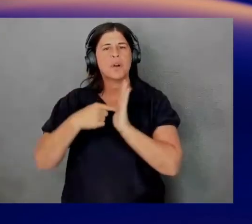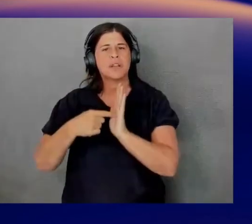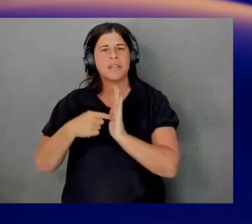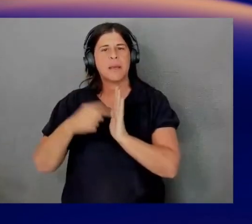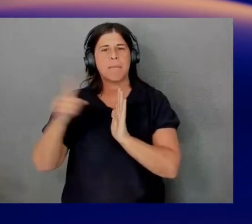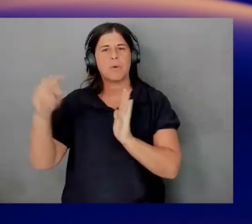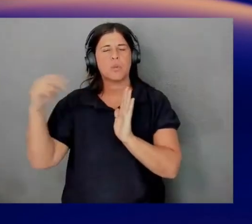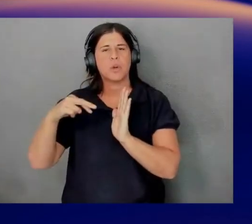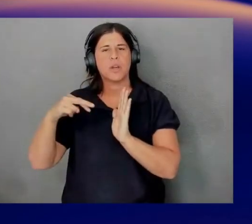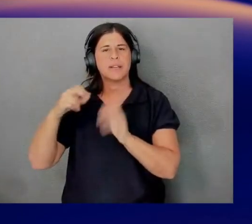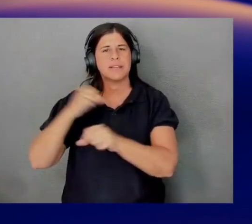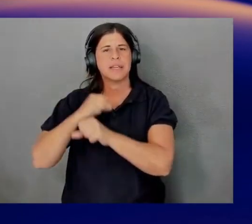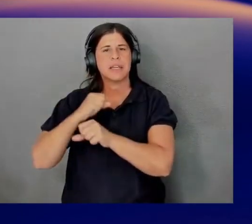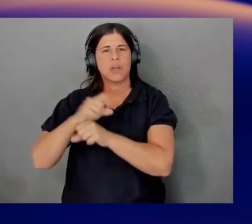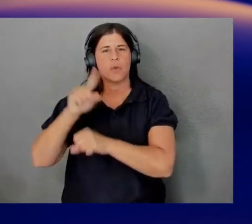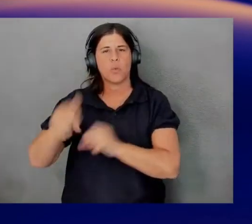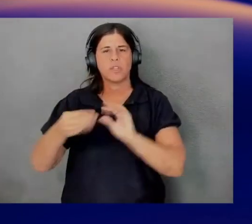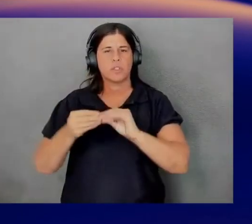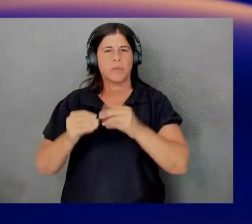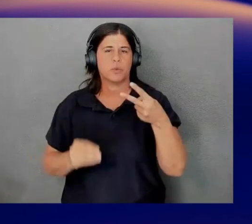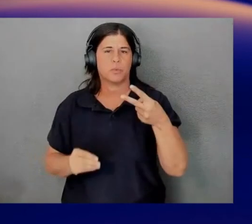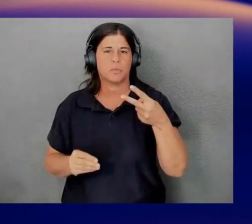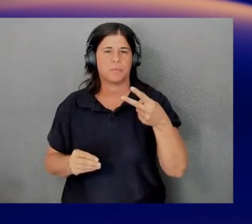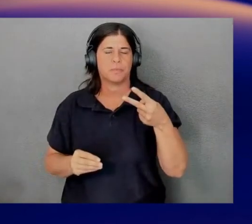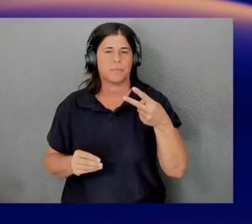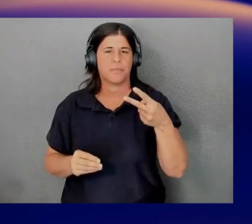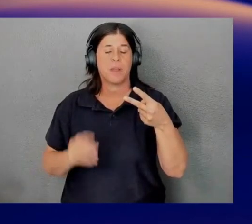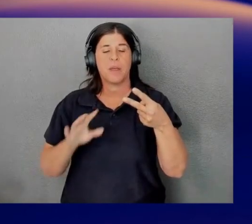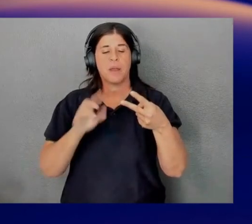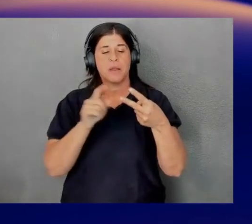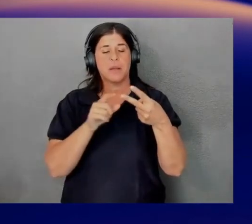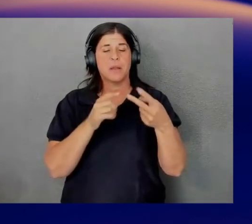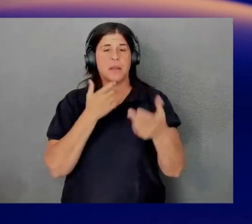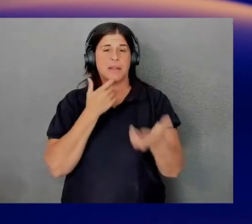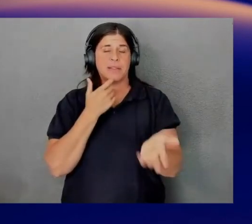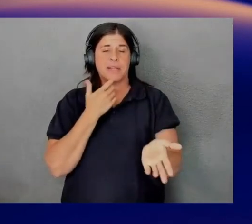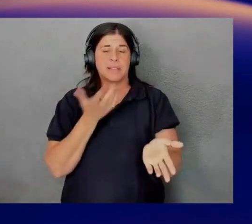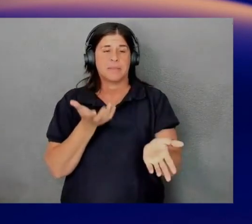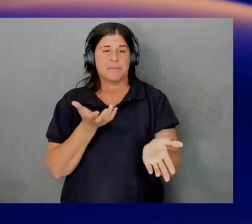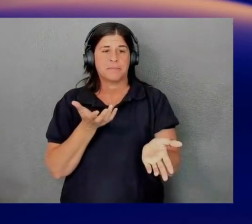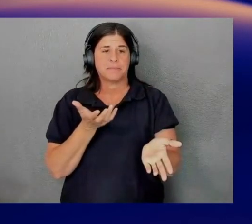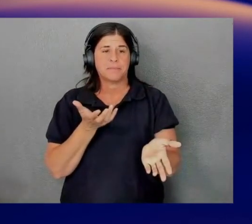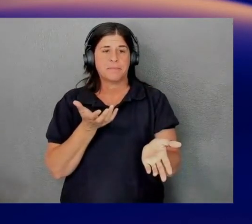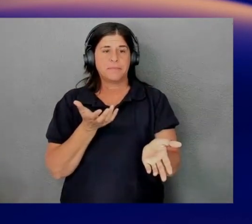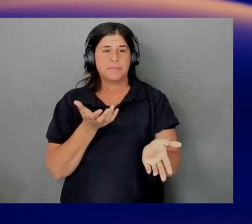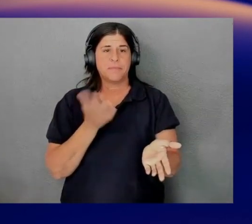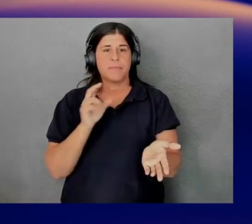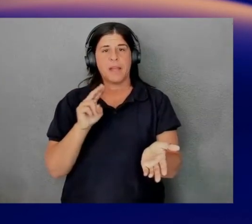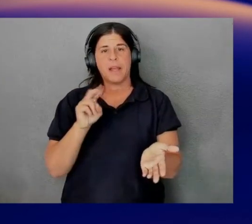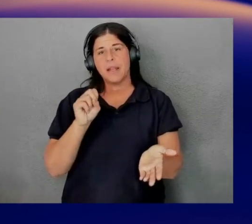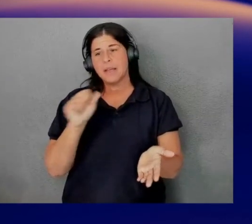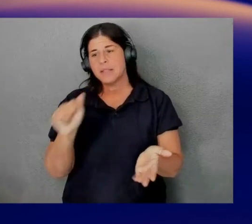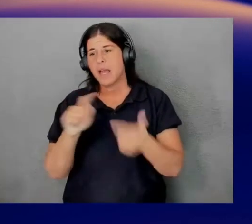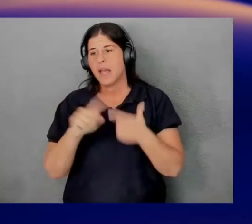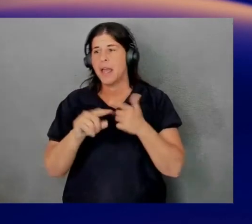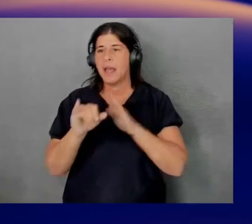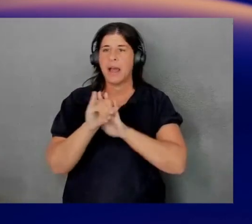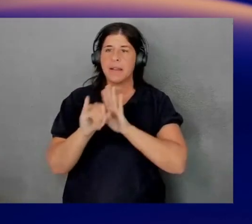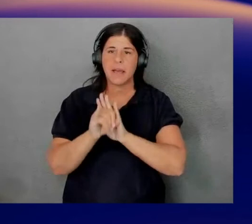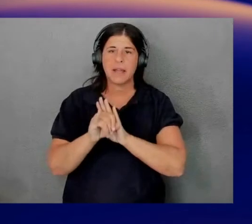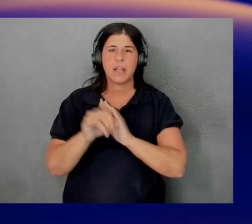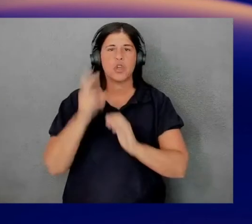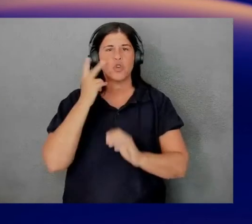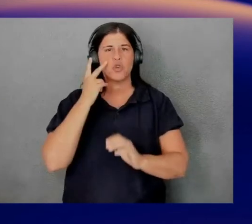question number two, which talks about, you know, MFA. identities. Okay. Yeah, identities. you see the strong sign-in